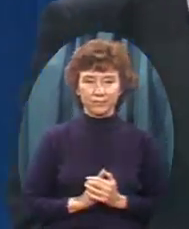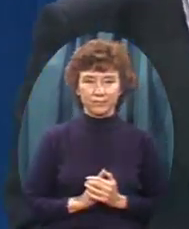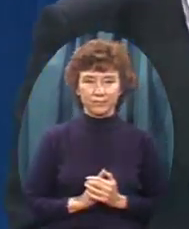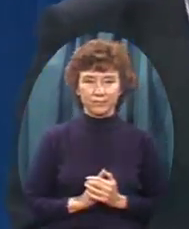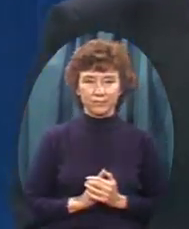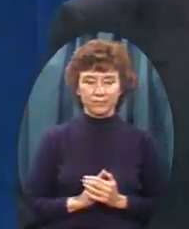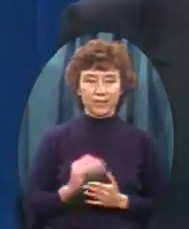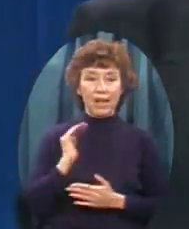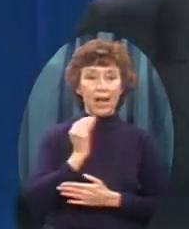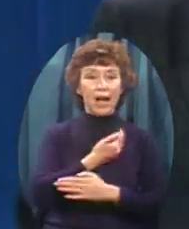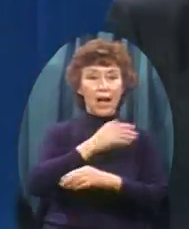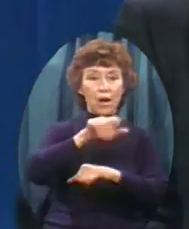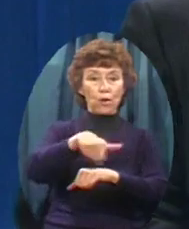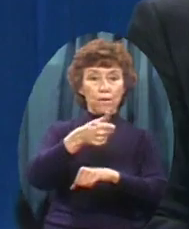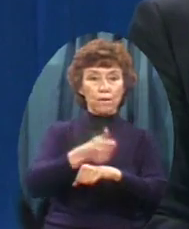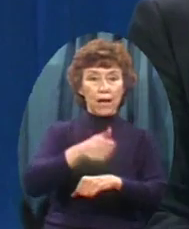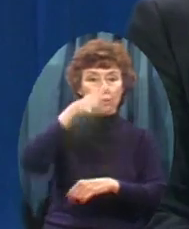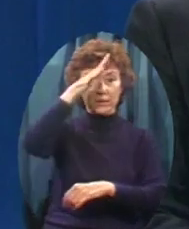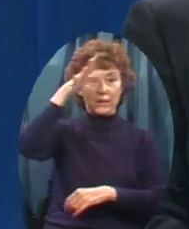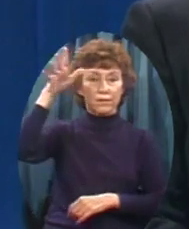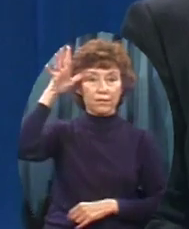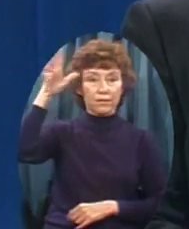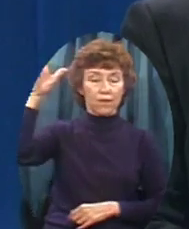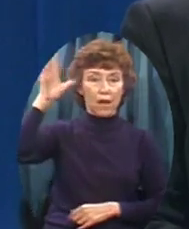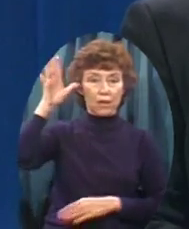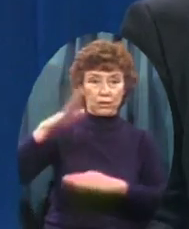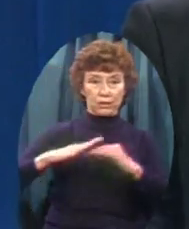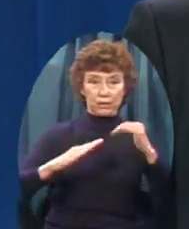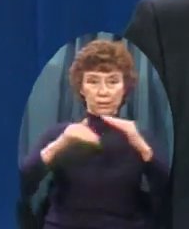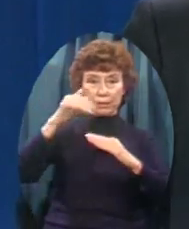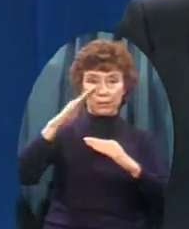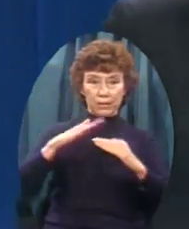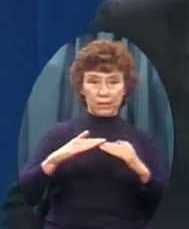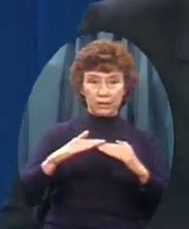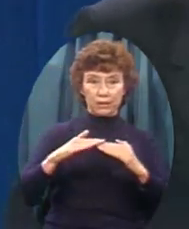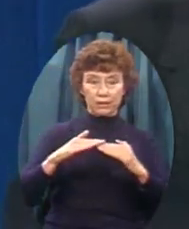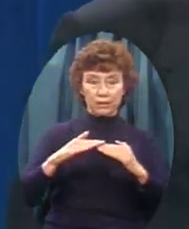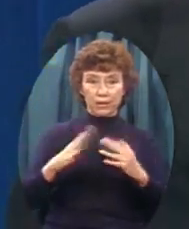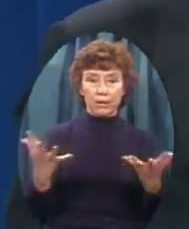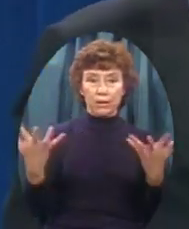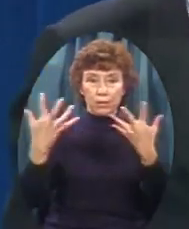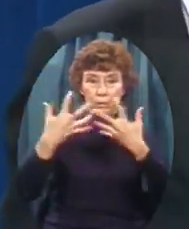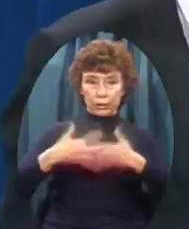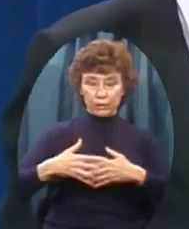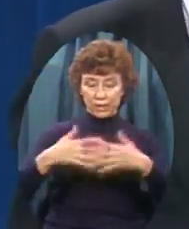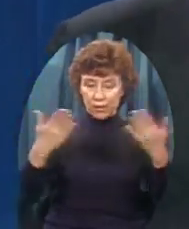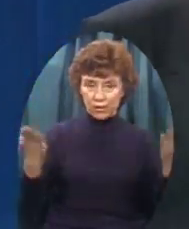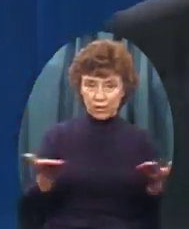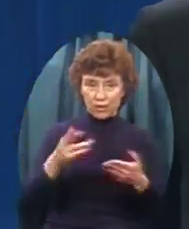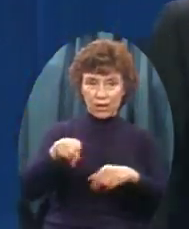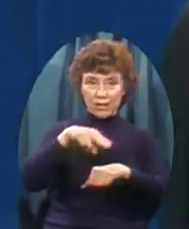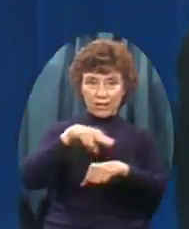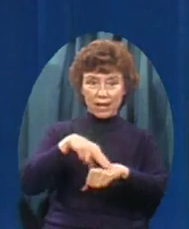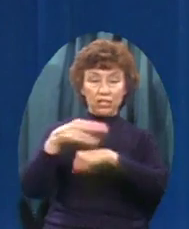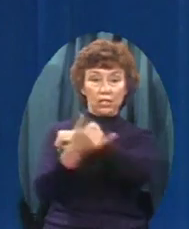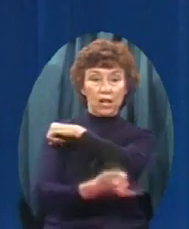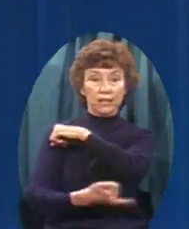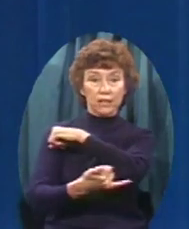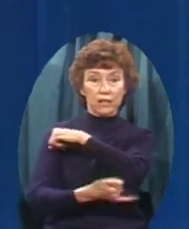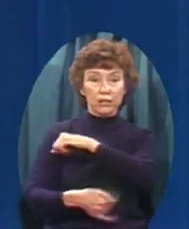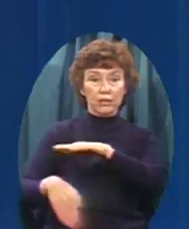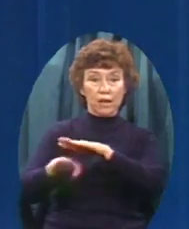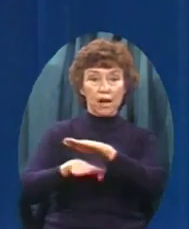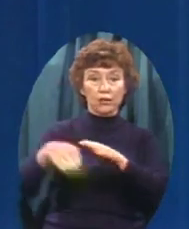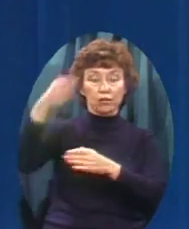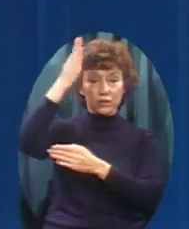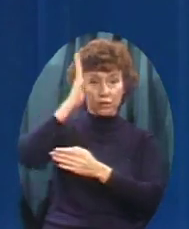Our founding fathers Built Formed Put together A nation under God All